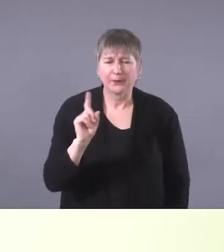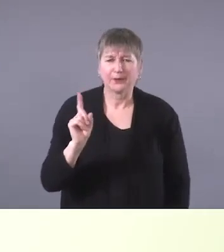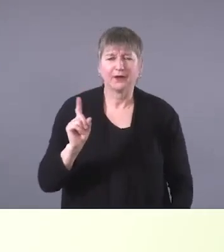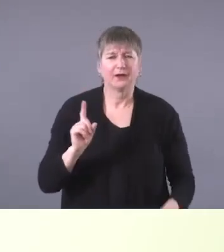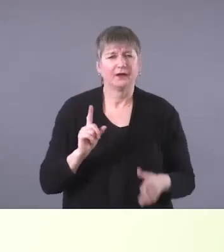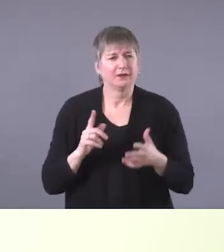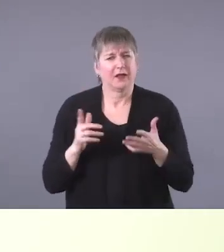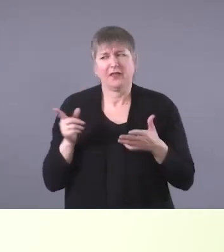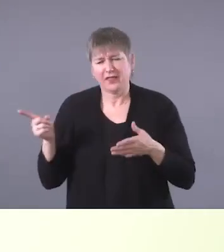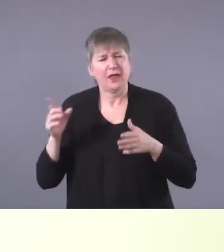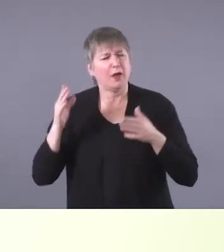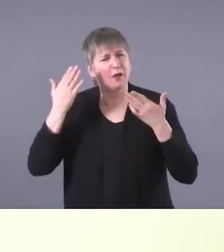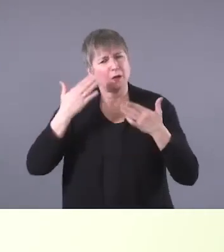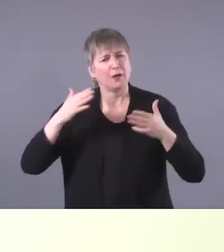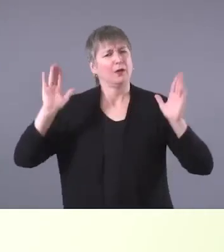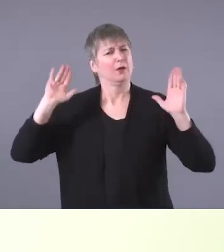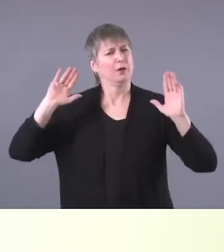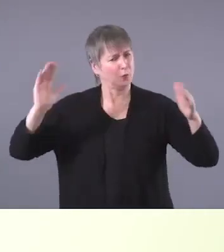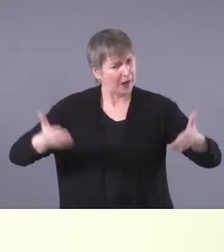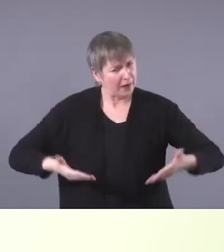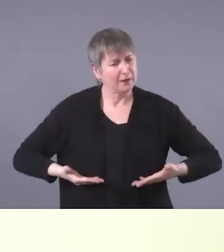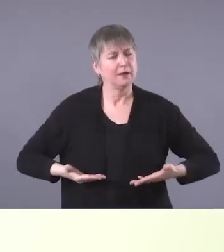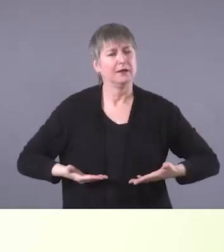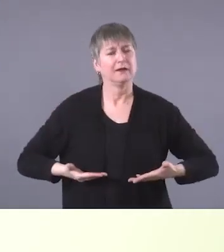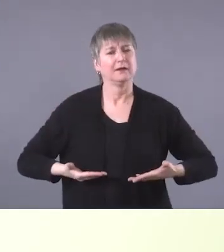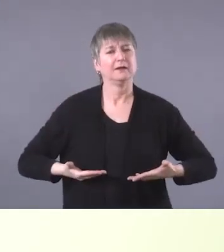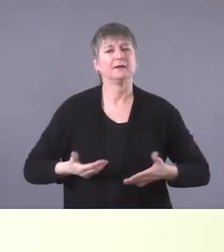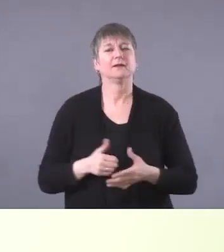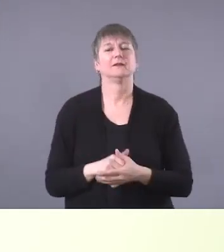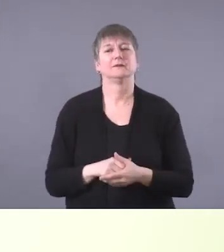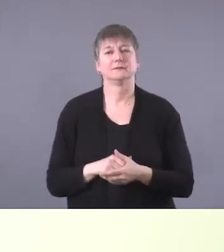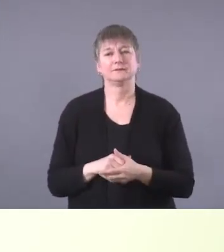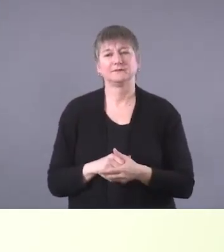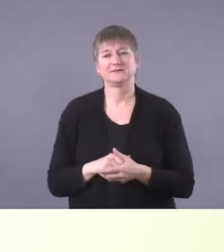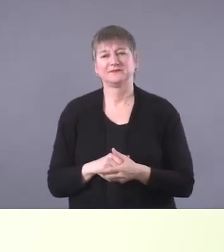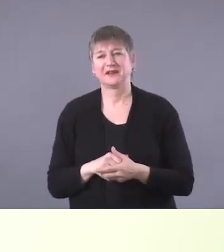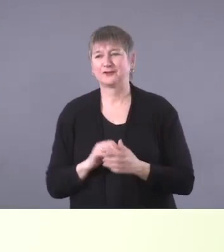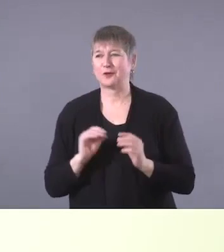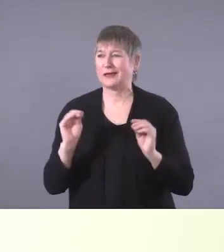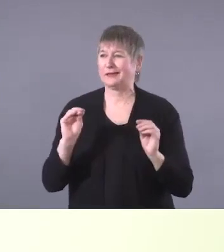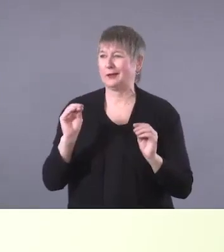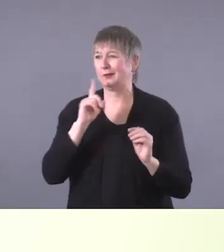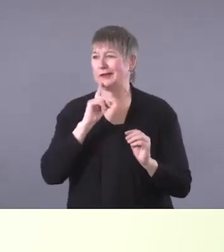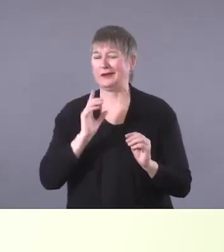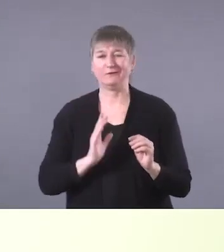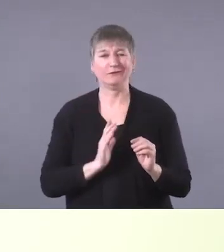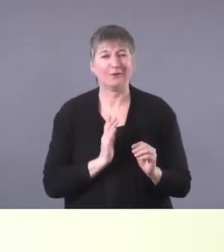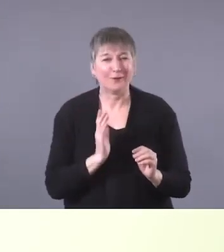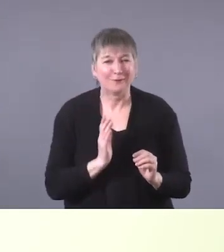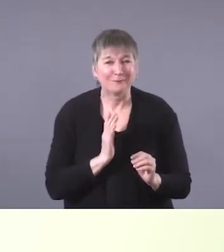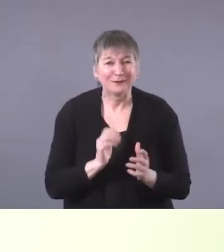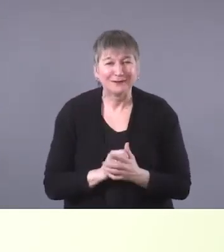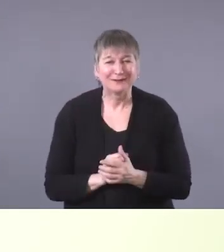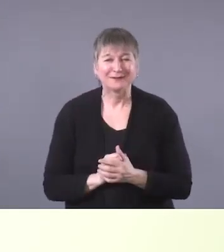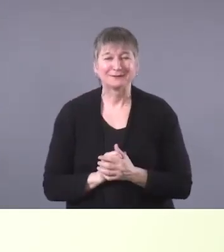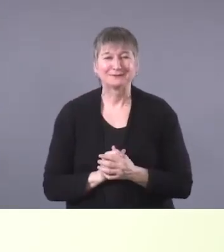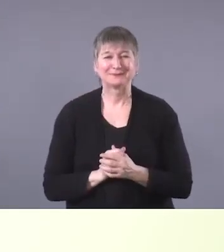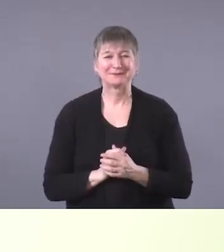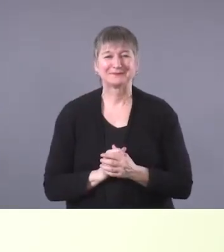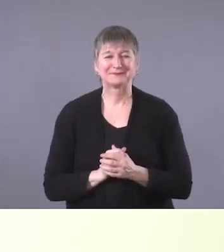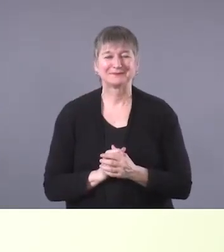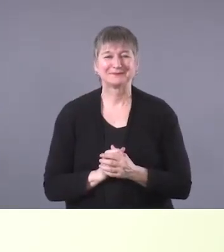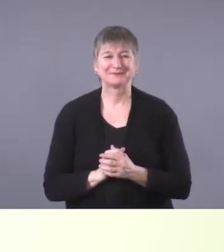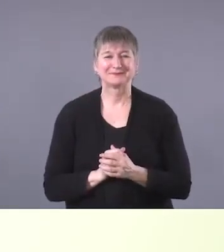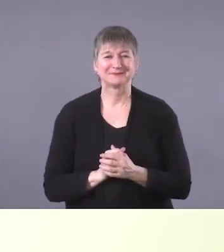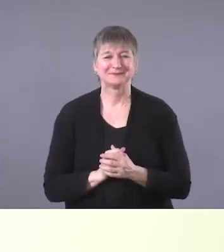welcoming and, and, um, and again, it doesn't have to be anything formal, uh, in order for us